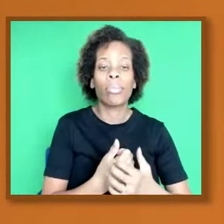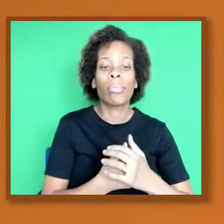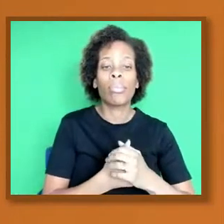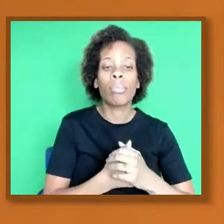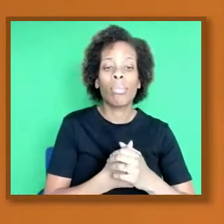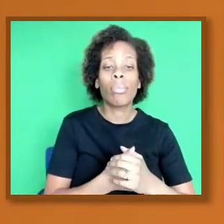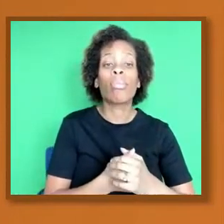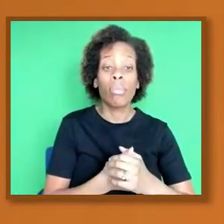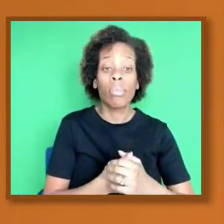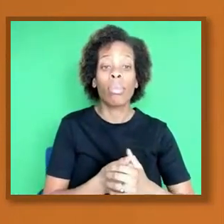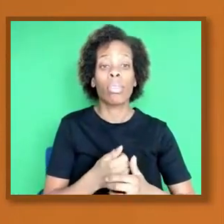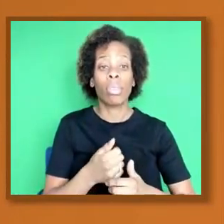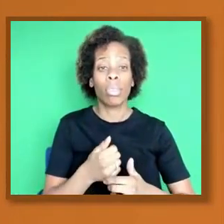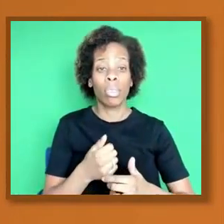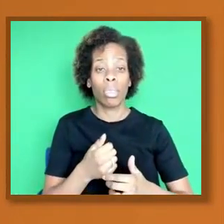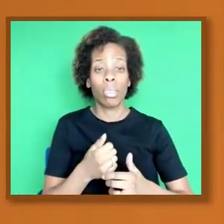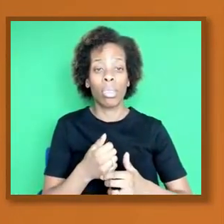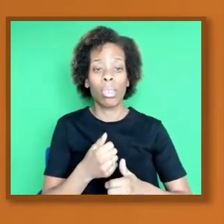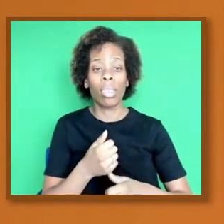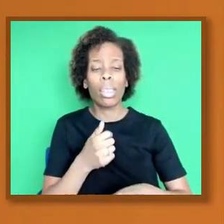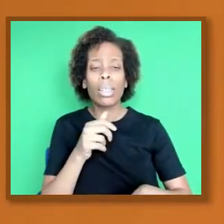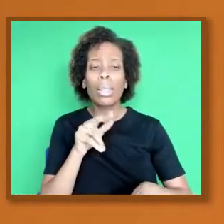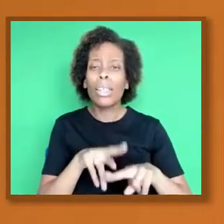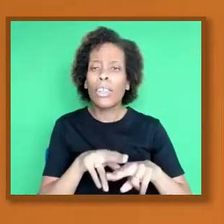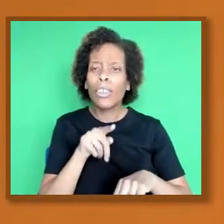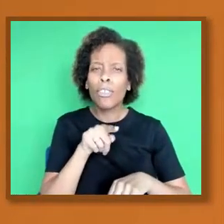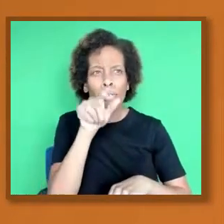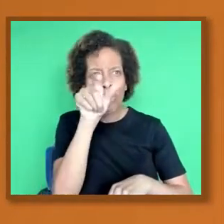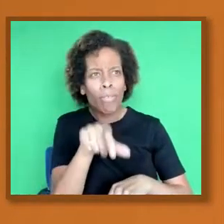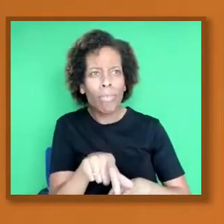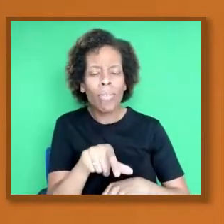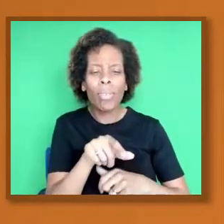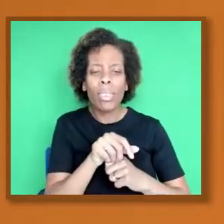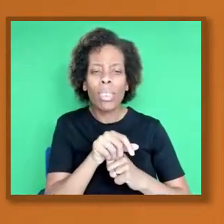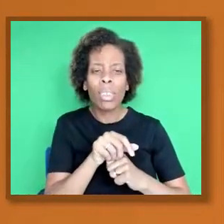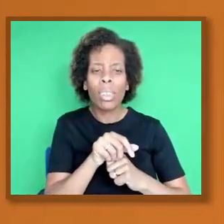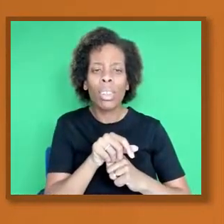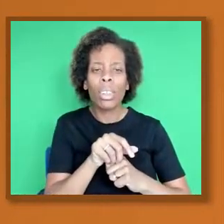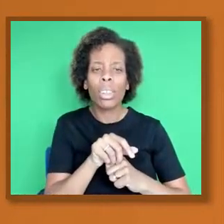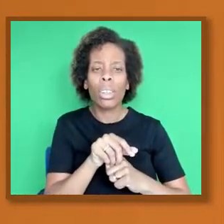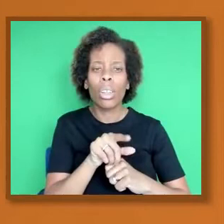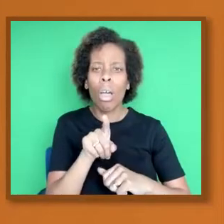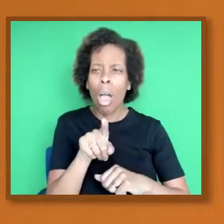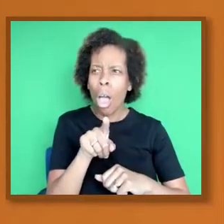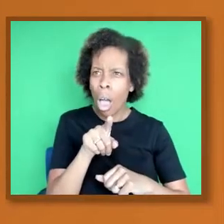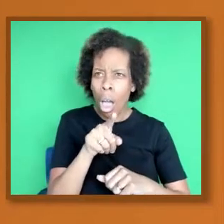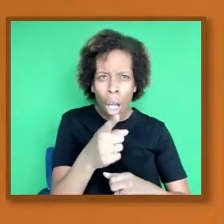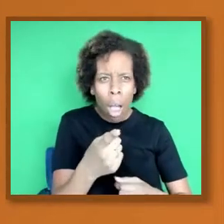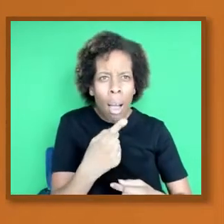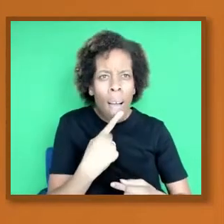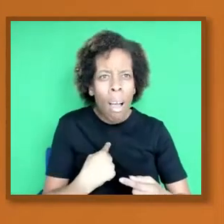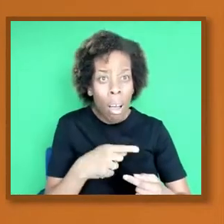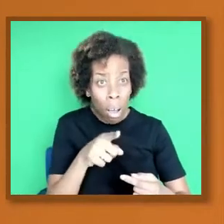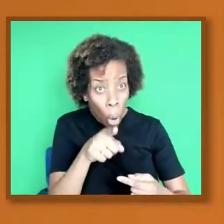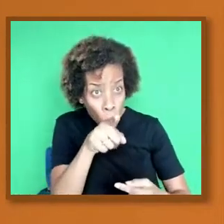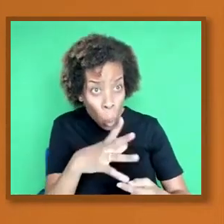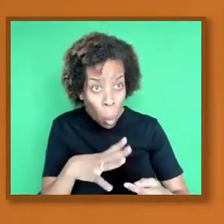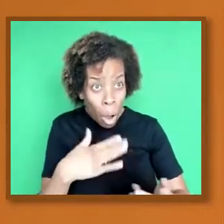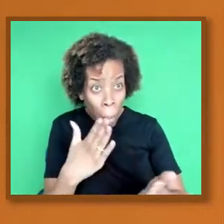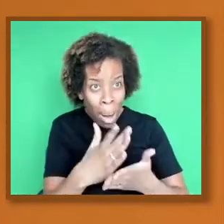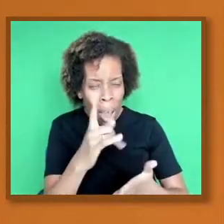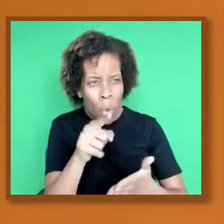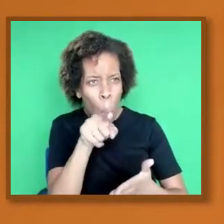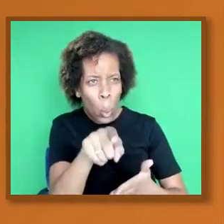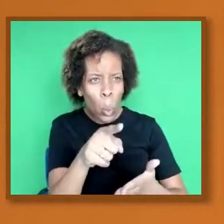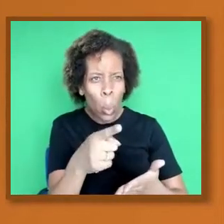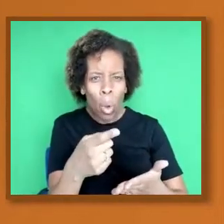promoting someone else's agenda. So I think we all we have to navigate some of these